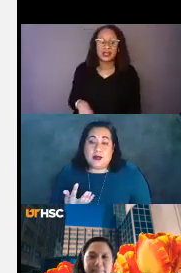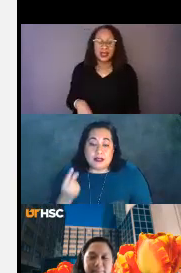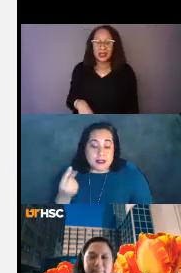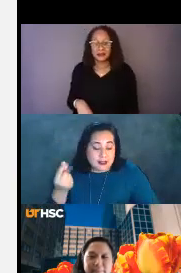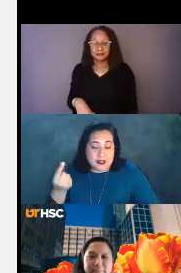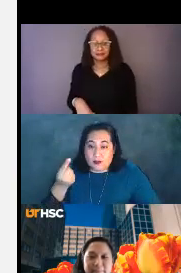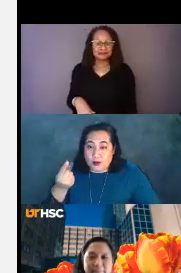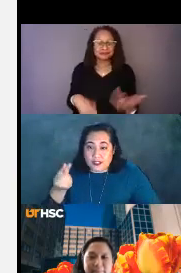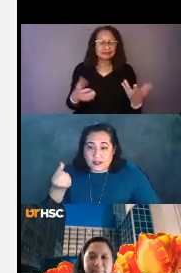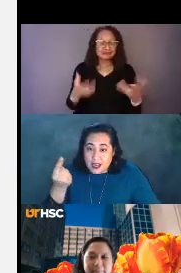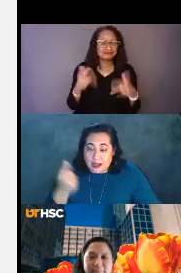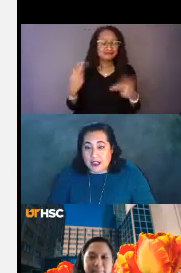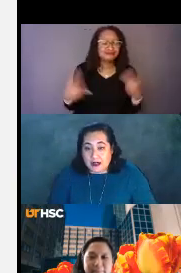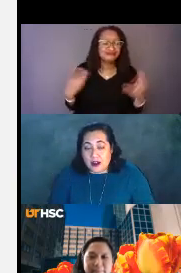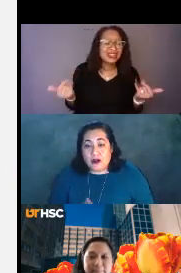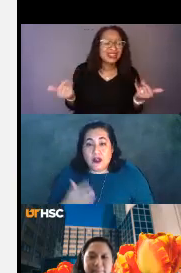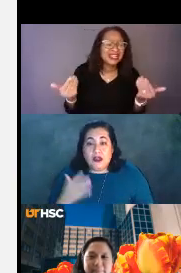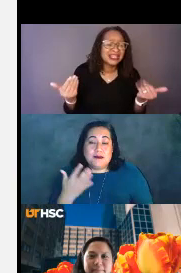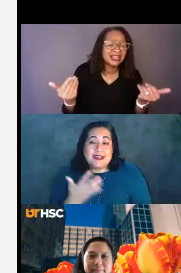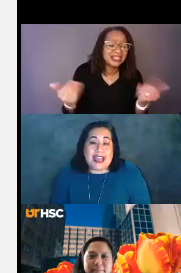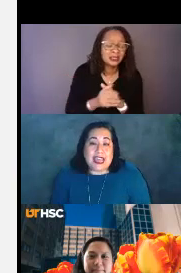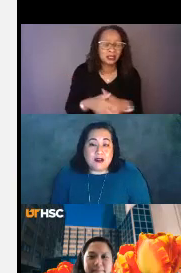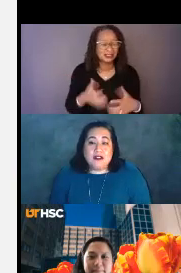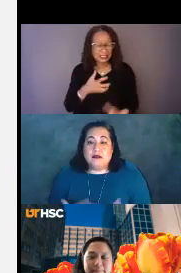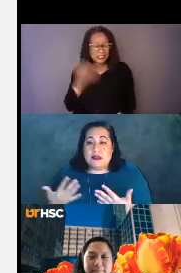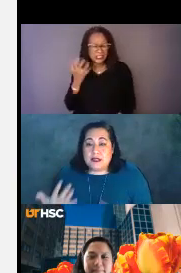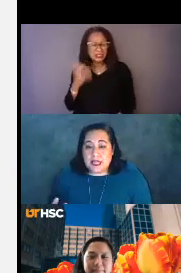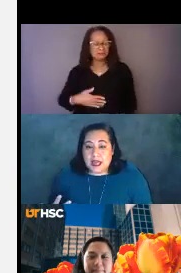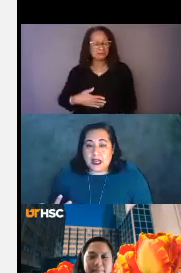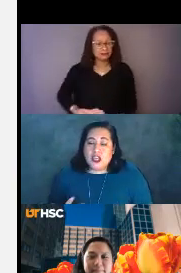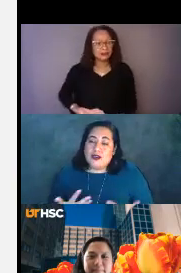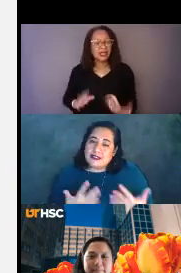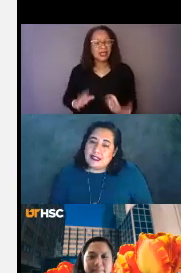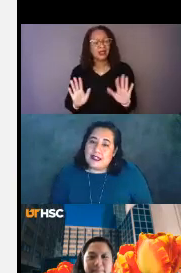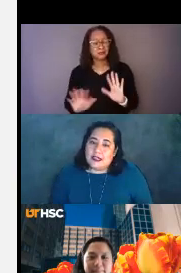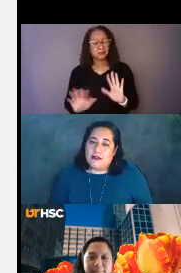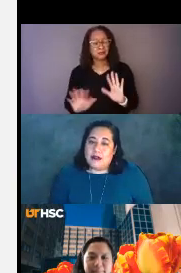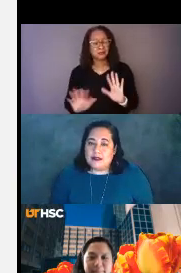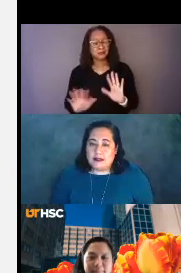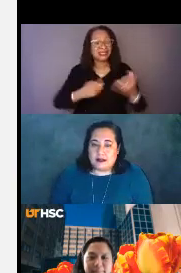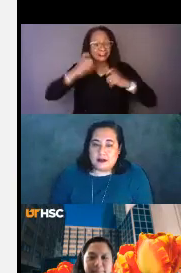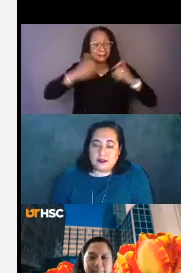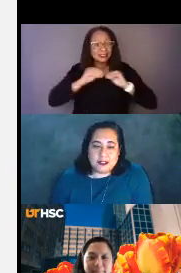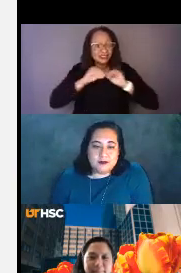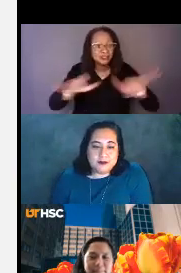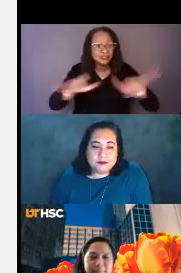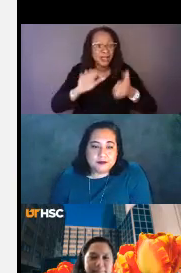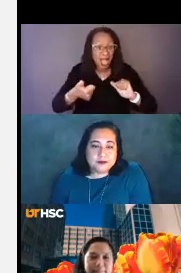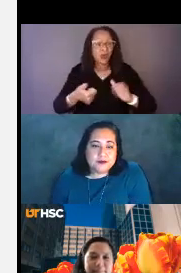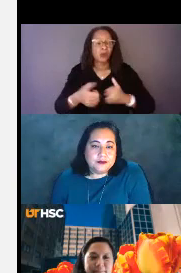somebody's, you know, pressed for time, they got to go. Somebody's angry, somebody's upset. You can see it in their message delivery.